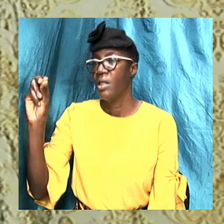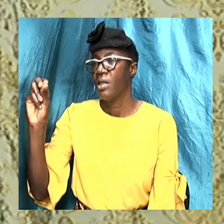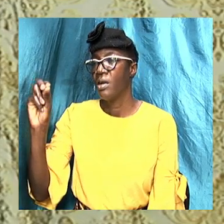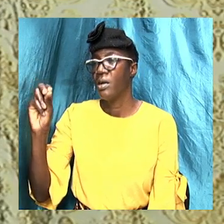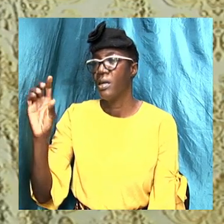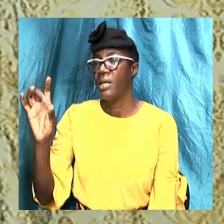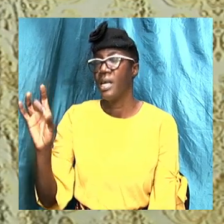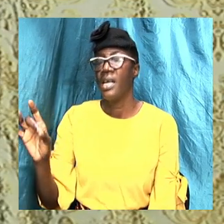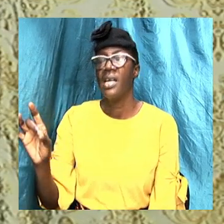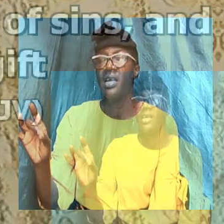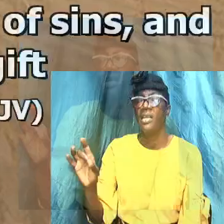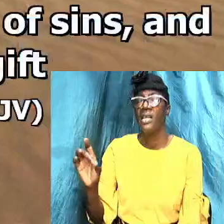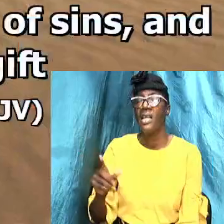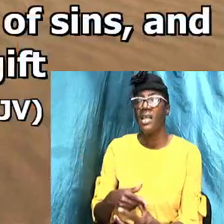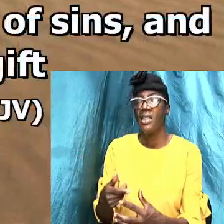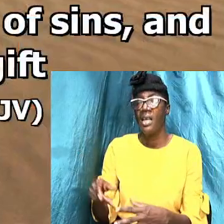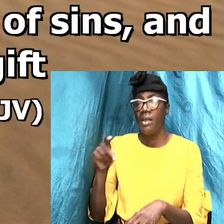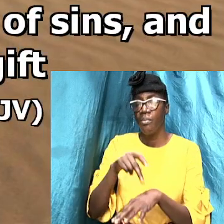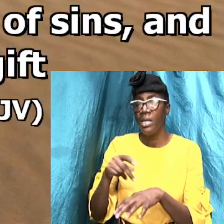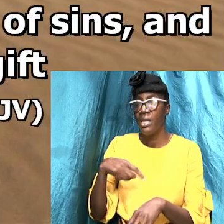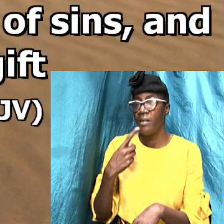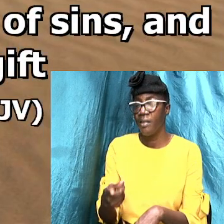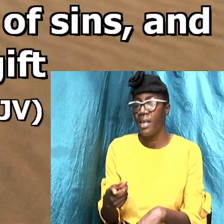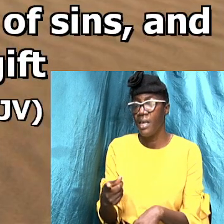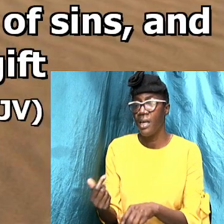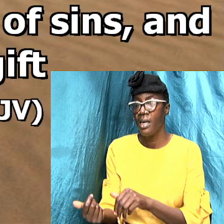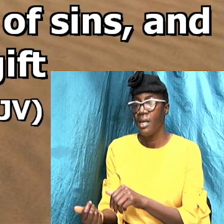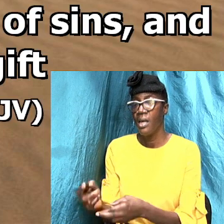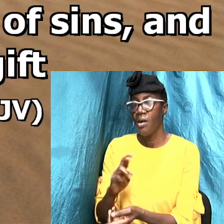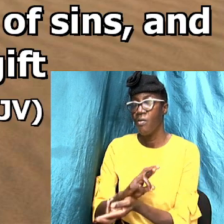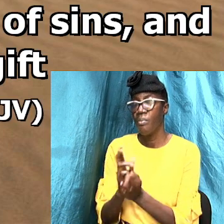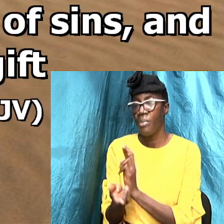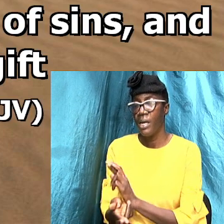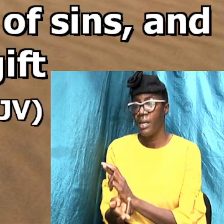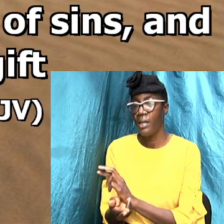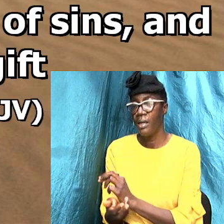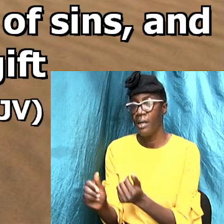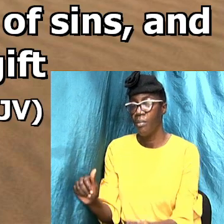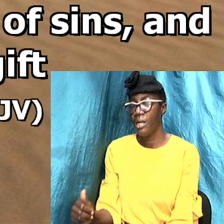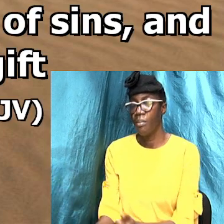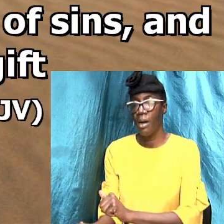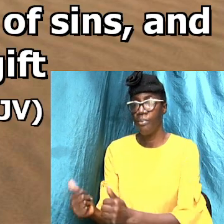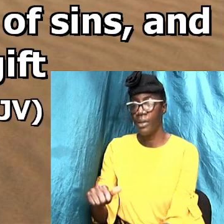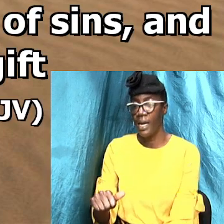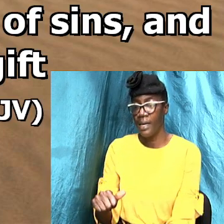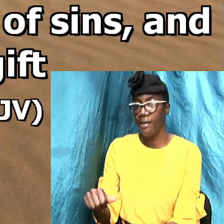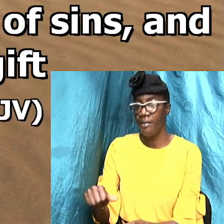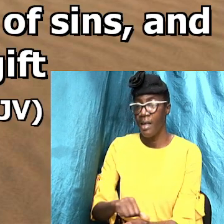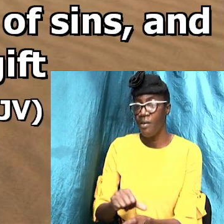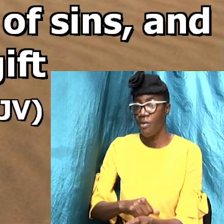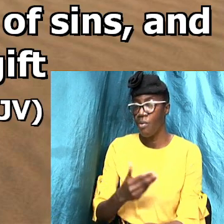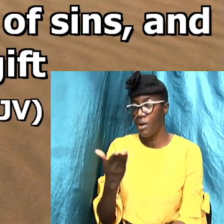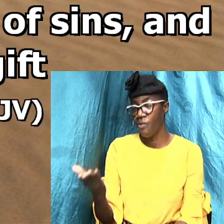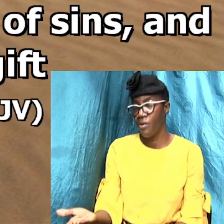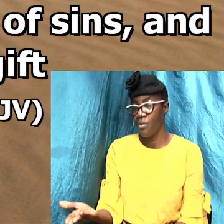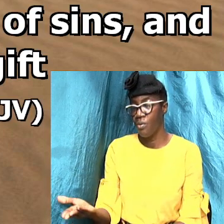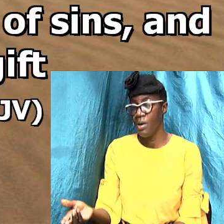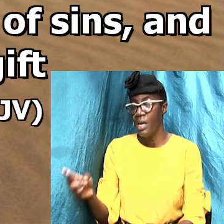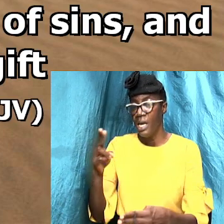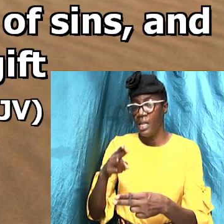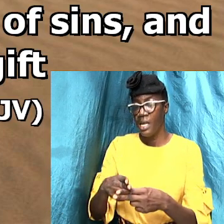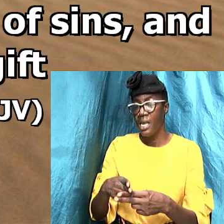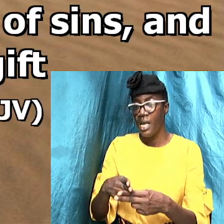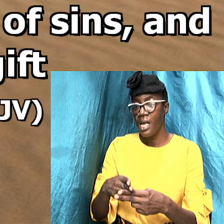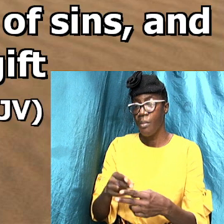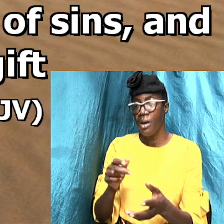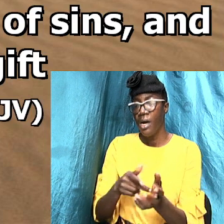Then Peter said unto them Repent and be baptized every one of you in the